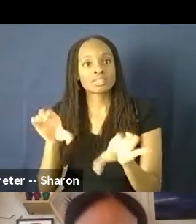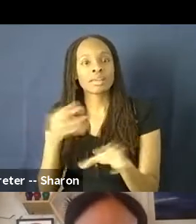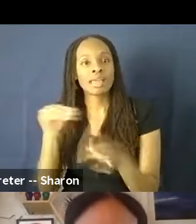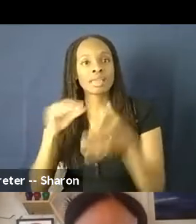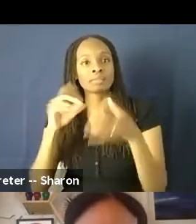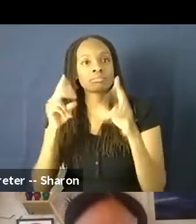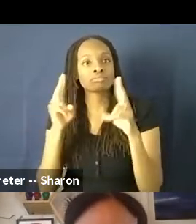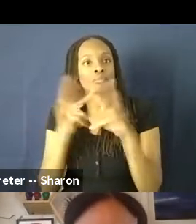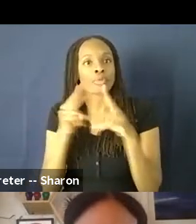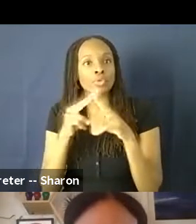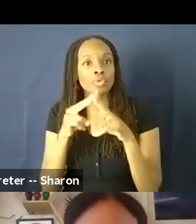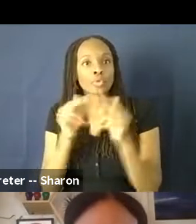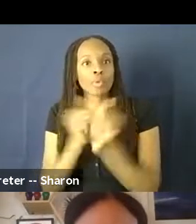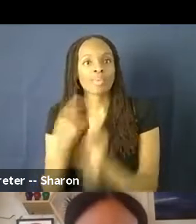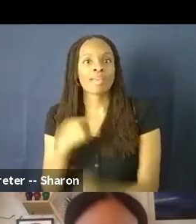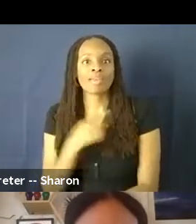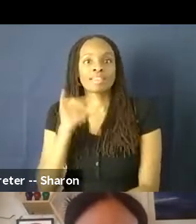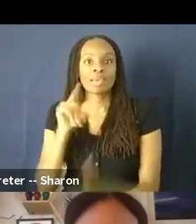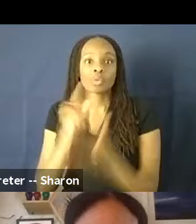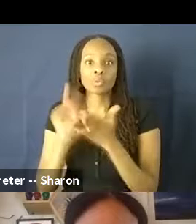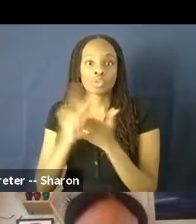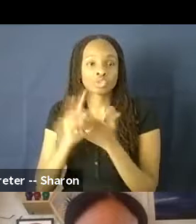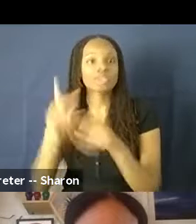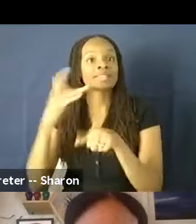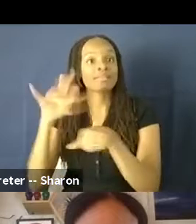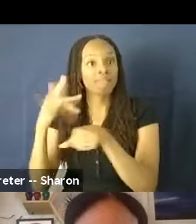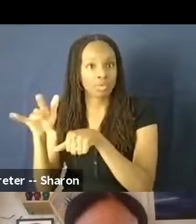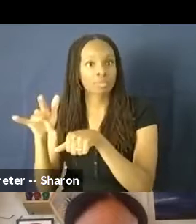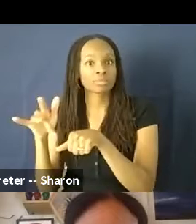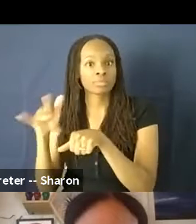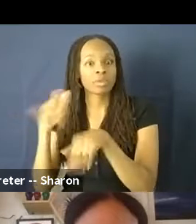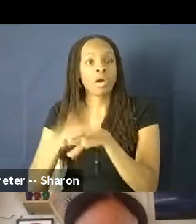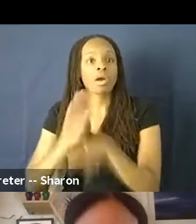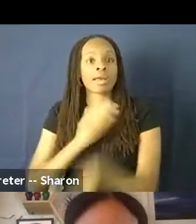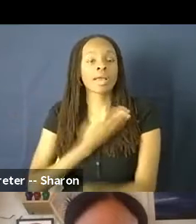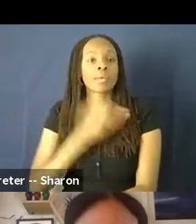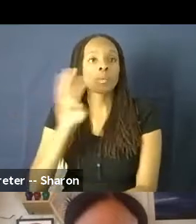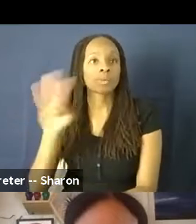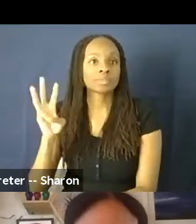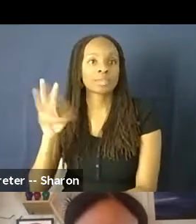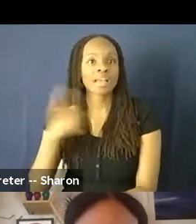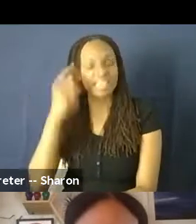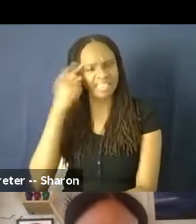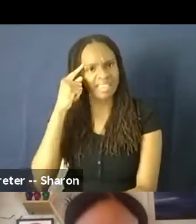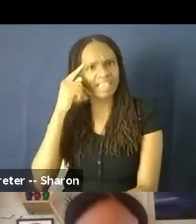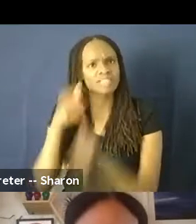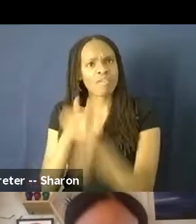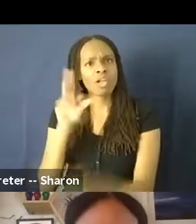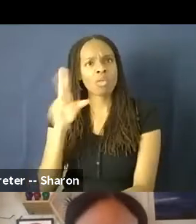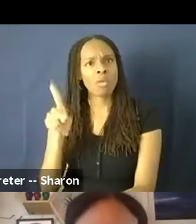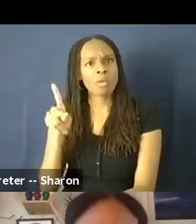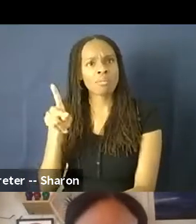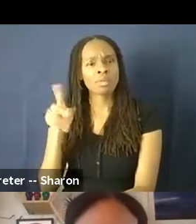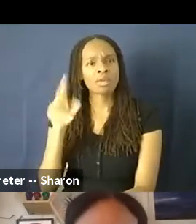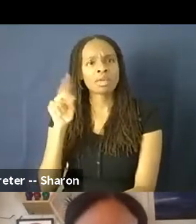us, that research is available, you know, on our website. And I think as a follow up, Nina, we can always